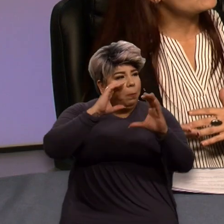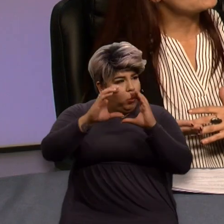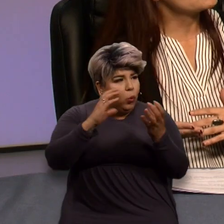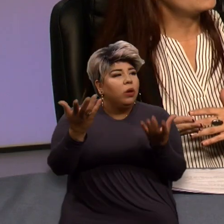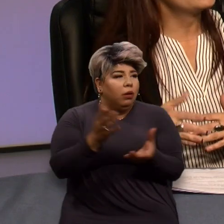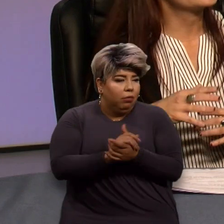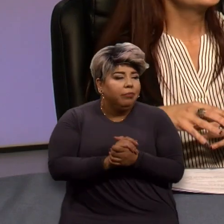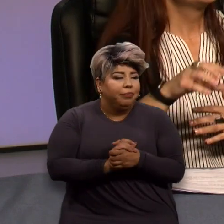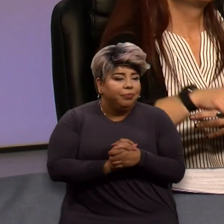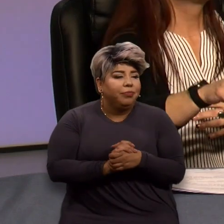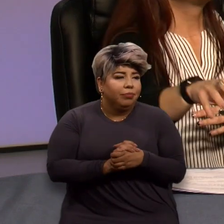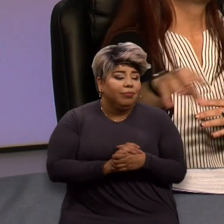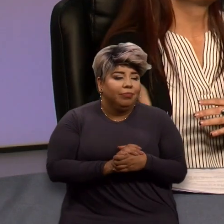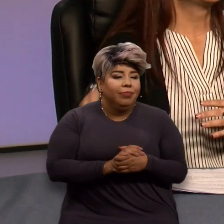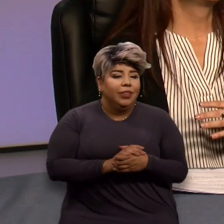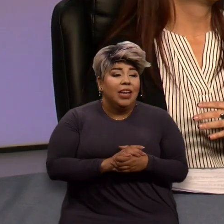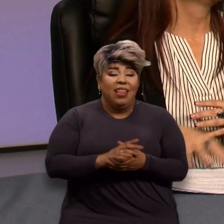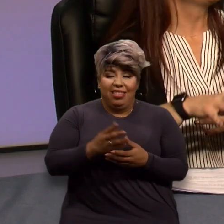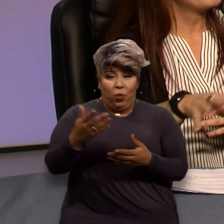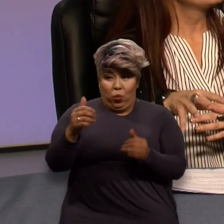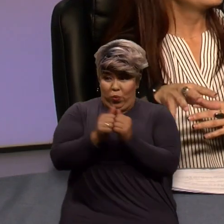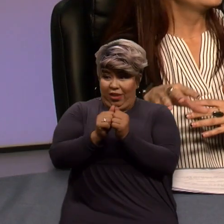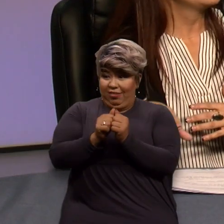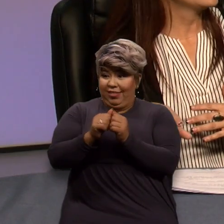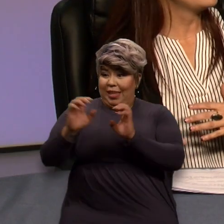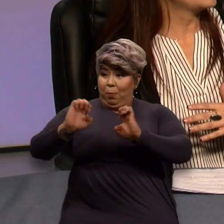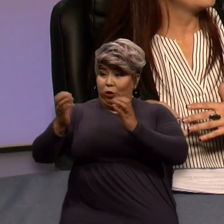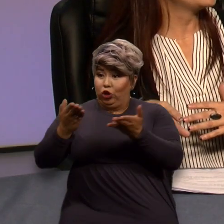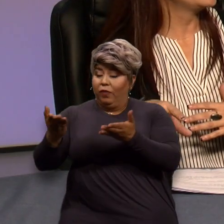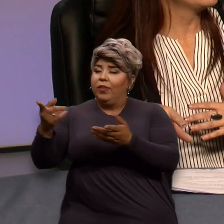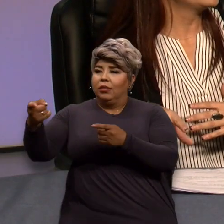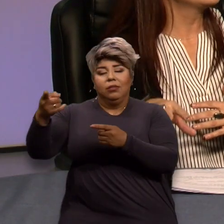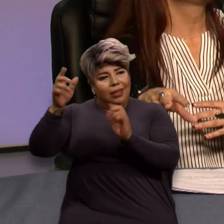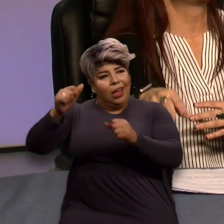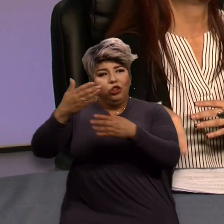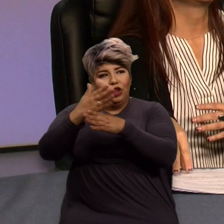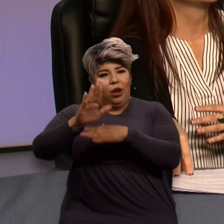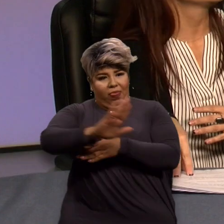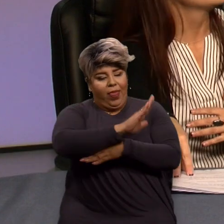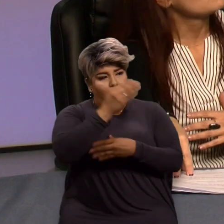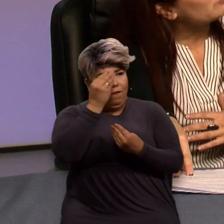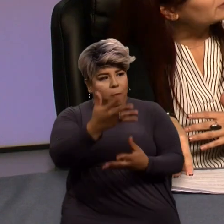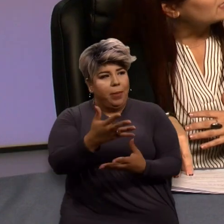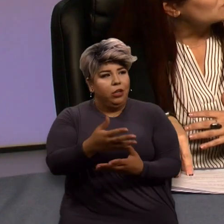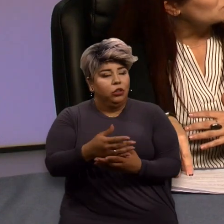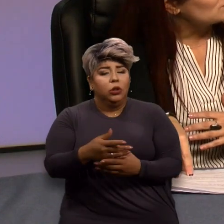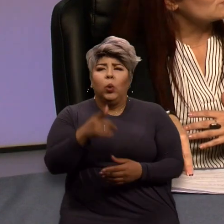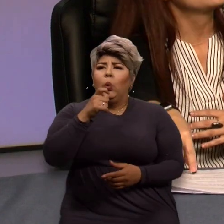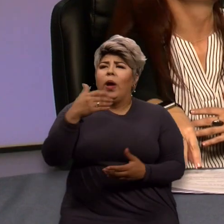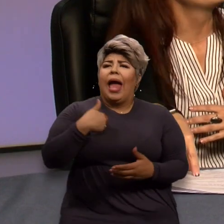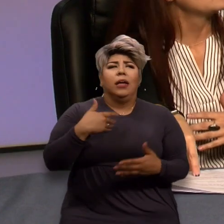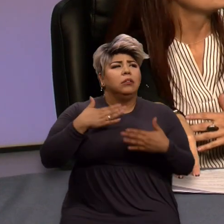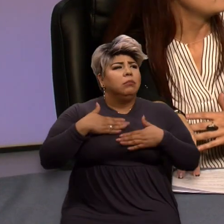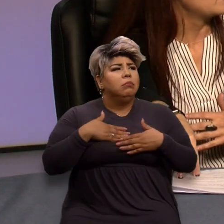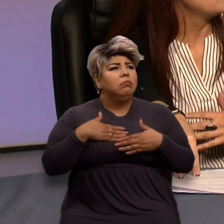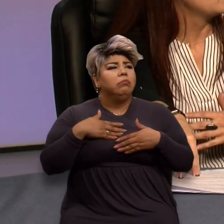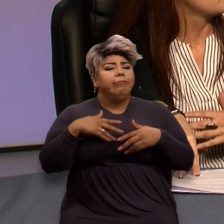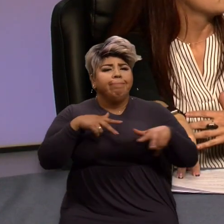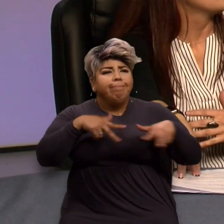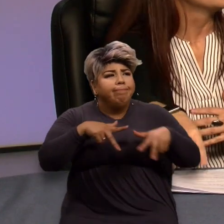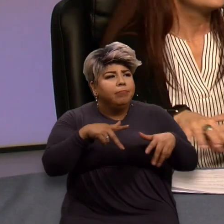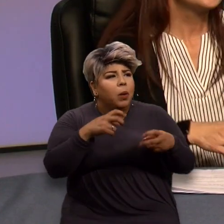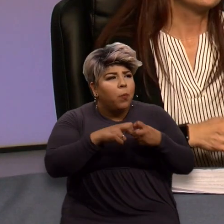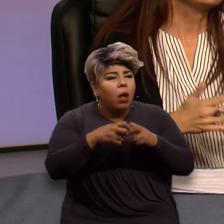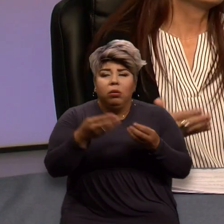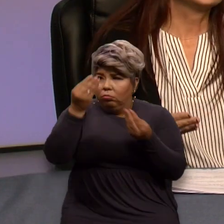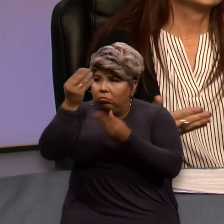provide first responders. Here's the location of everybody in this evacuation area that has mobility issues and will not be able to evacuate